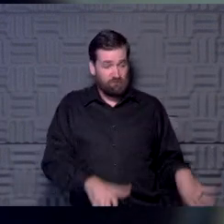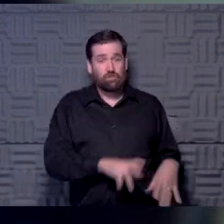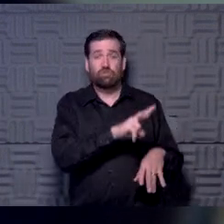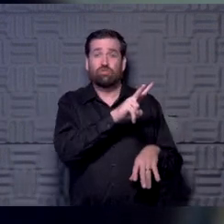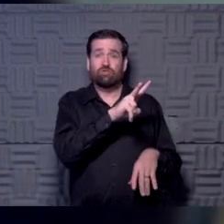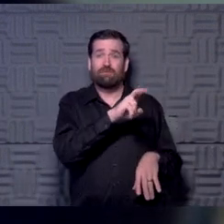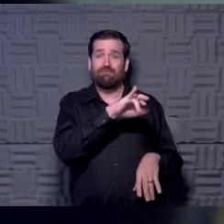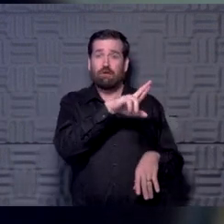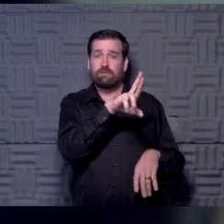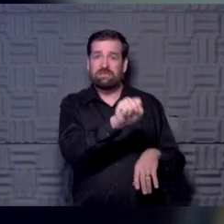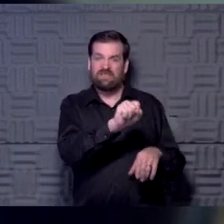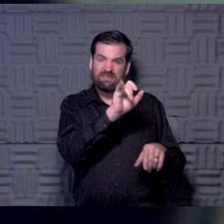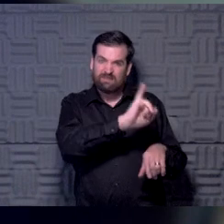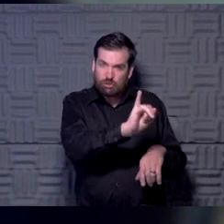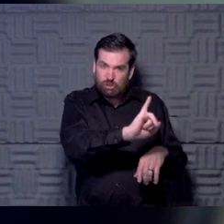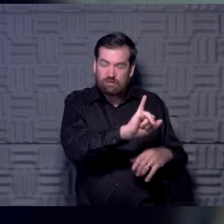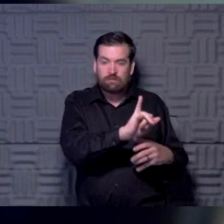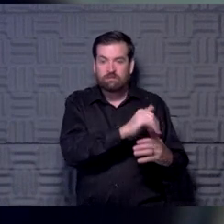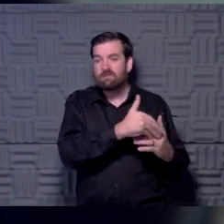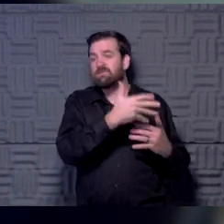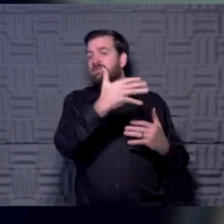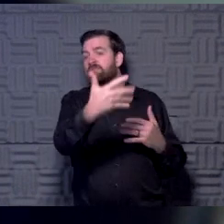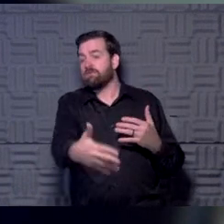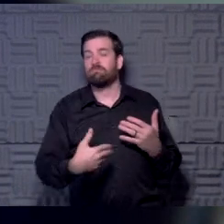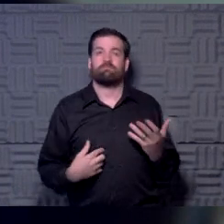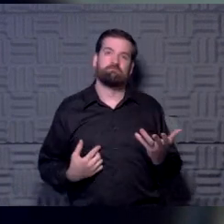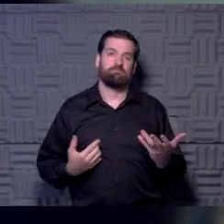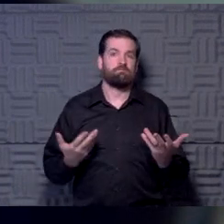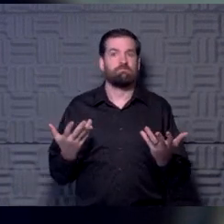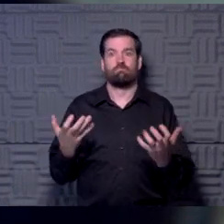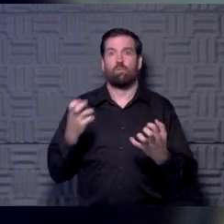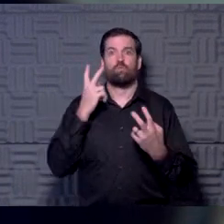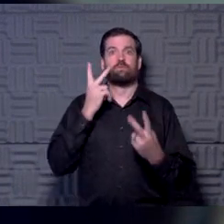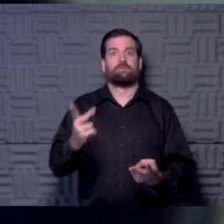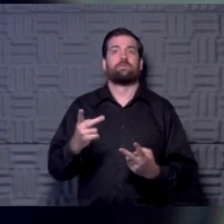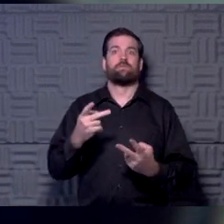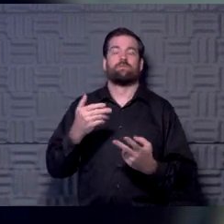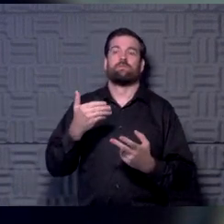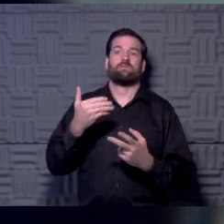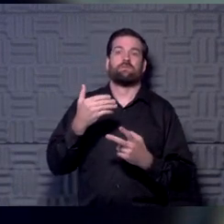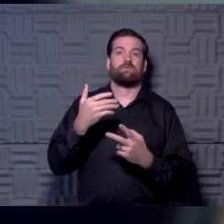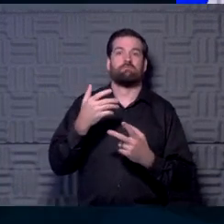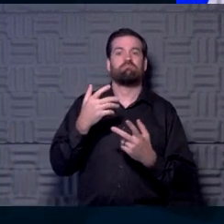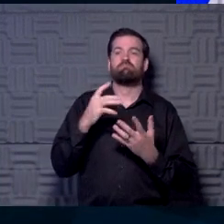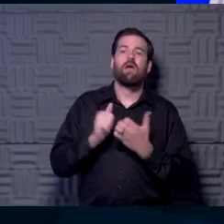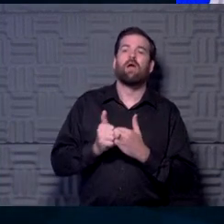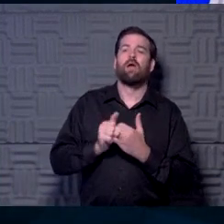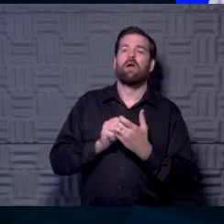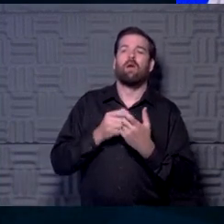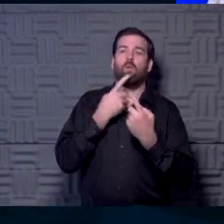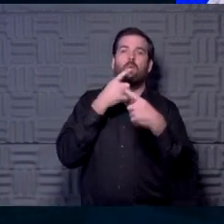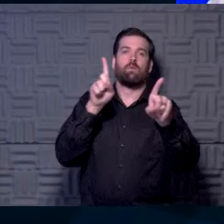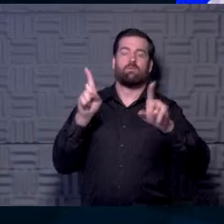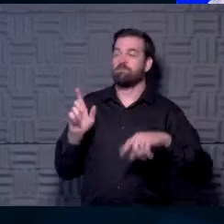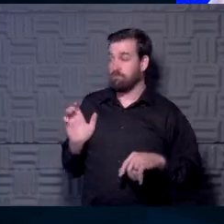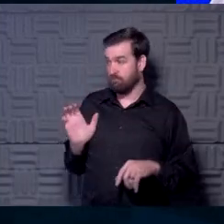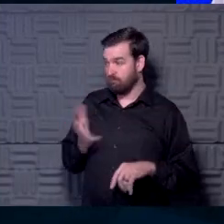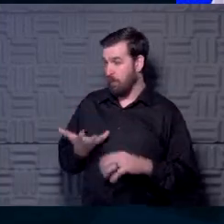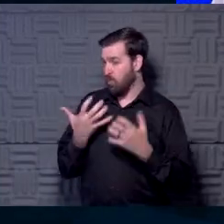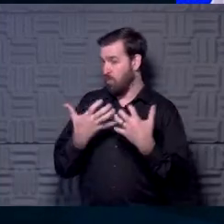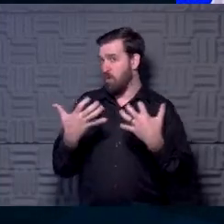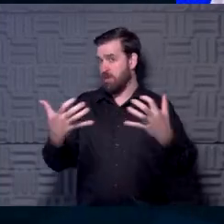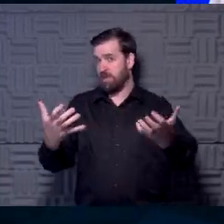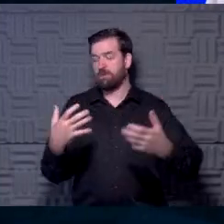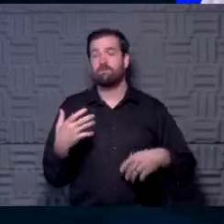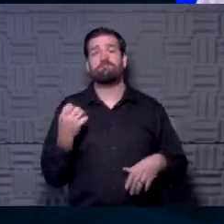cognitive disorders. Um, you know, we'd like to think we would see, um, some of these effects on those tests. And I think the key is to our listening audience